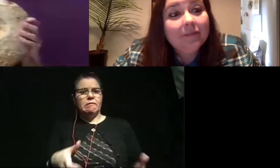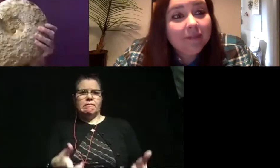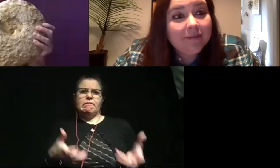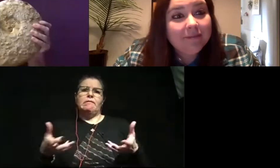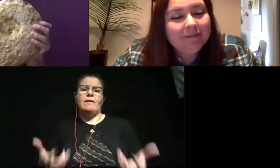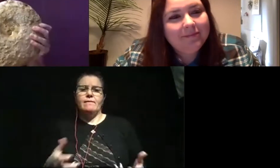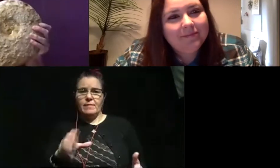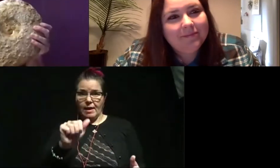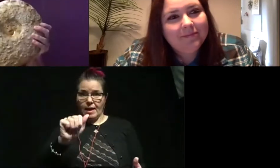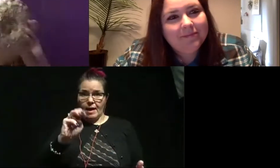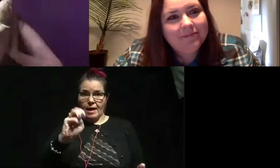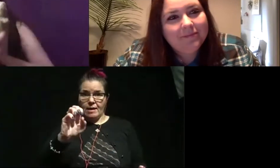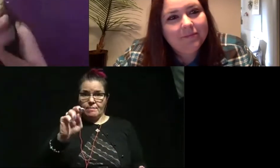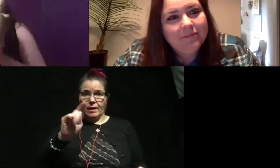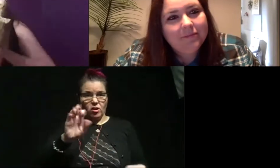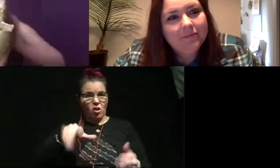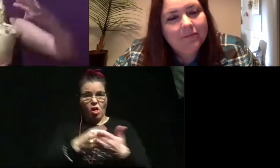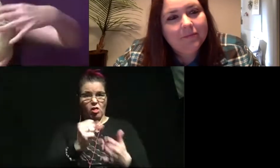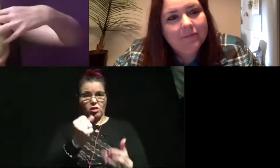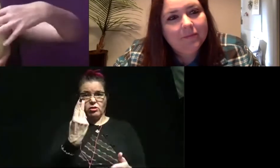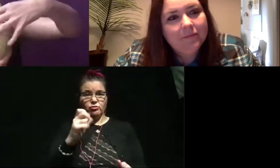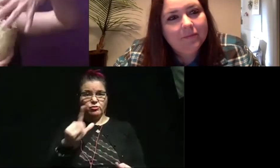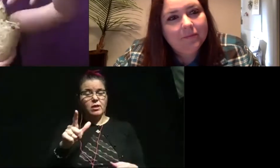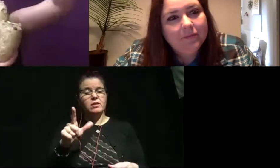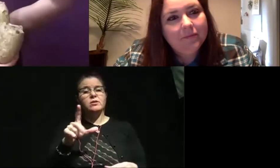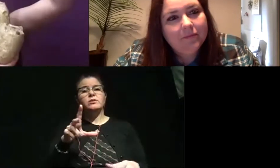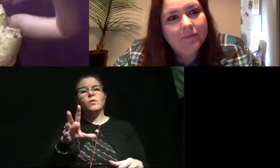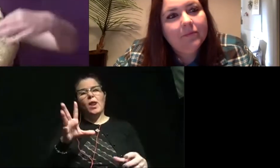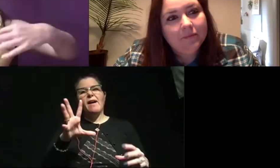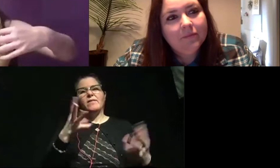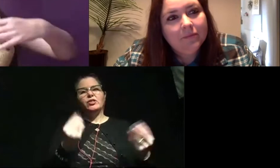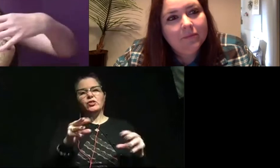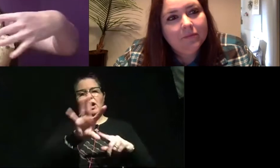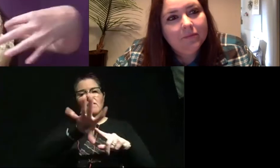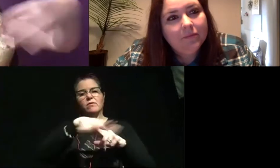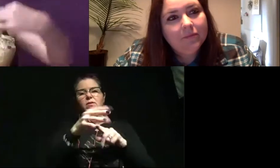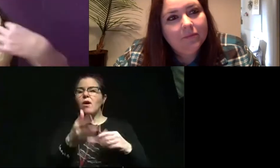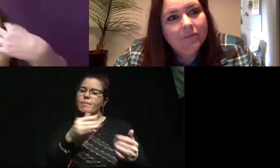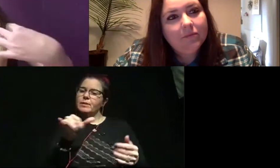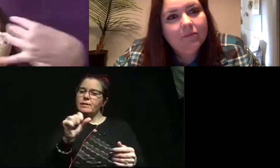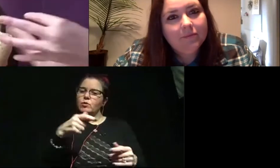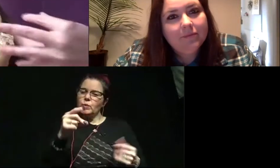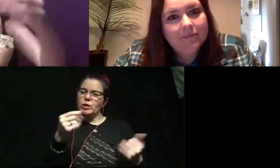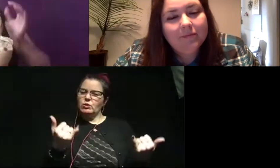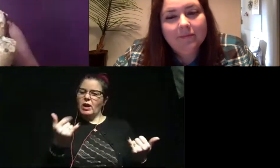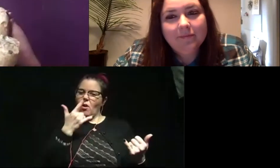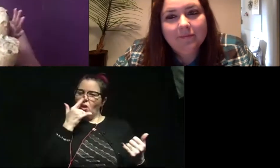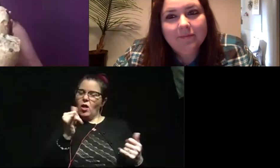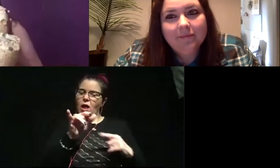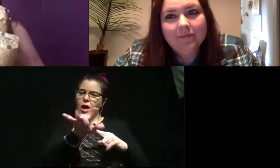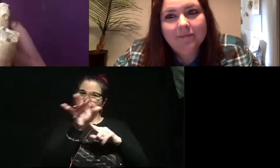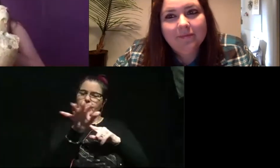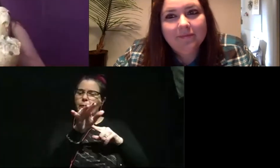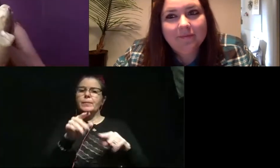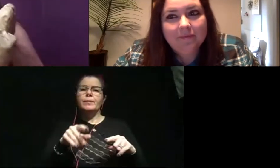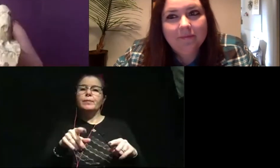ammonite here, this is all shell. It would have soft parts coming out here, kind of like a squid would look today with all the tentacles. All right.